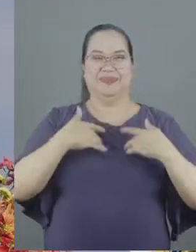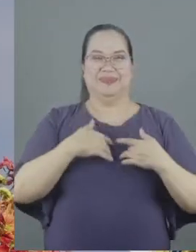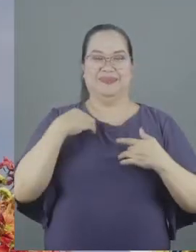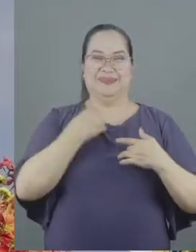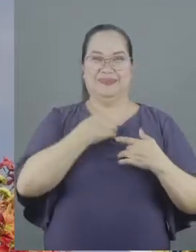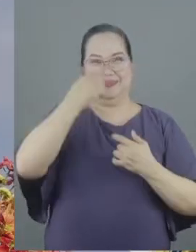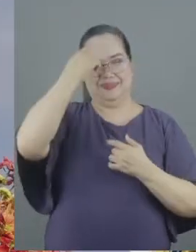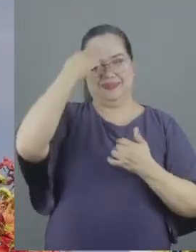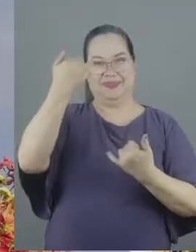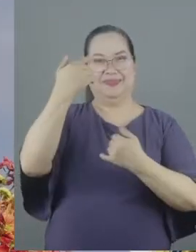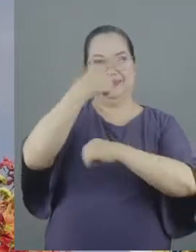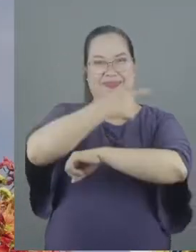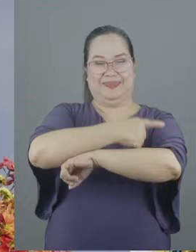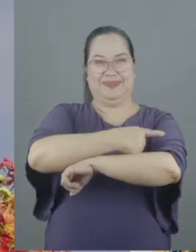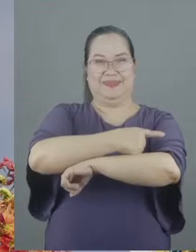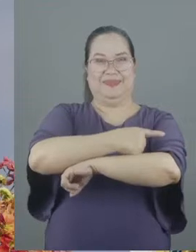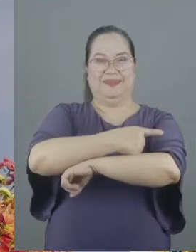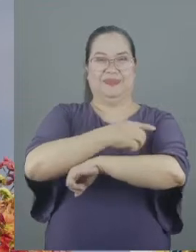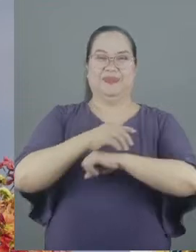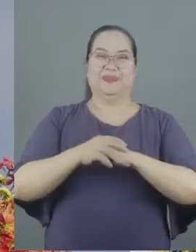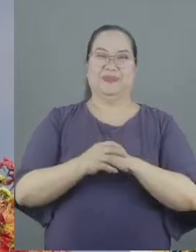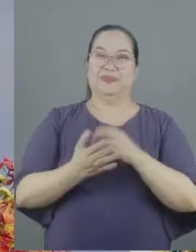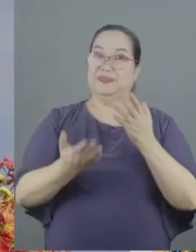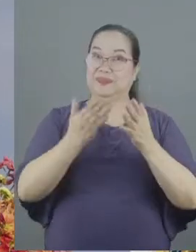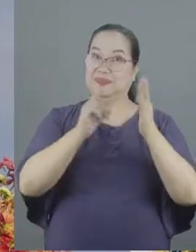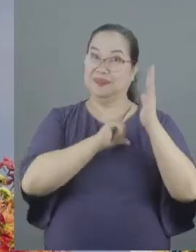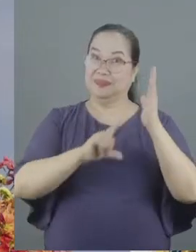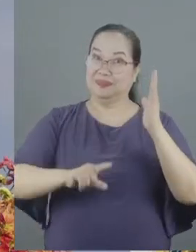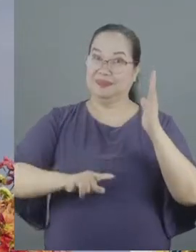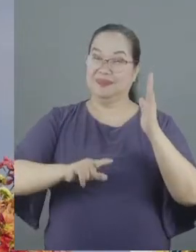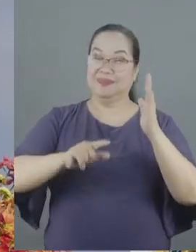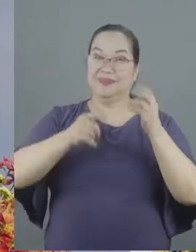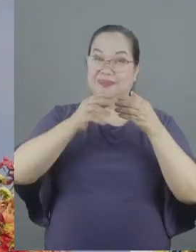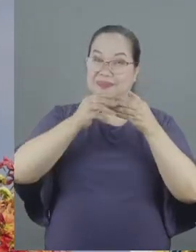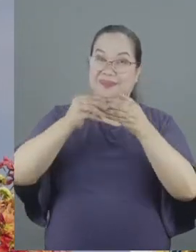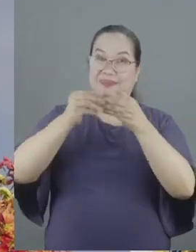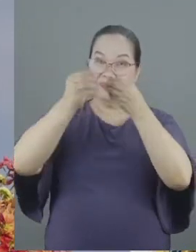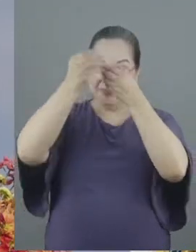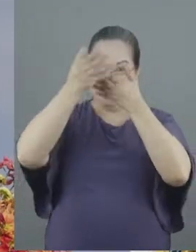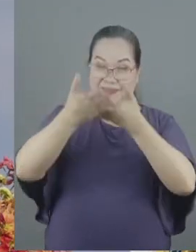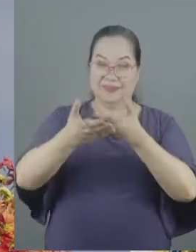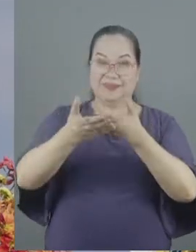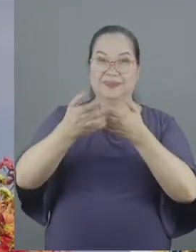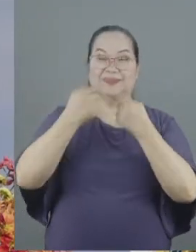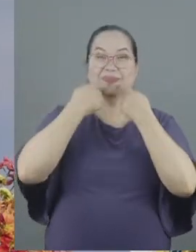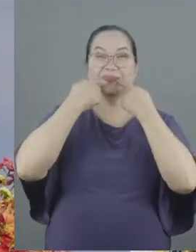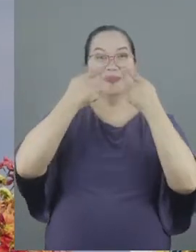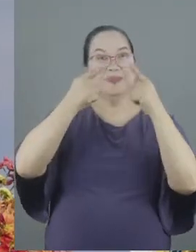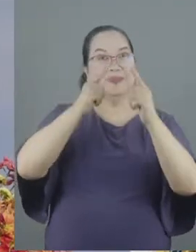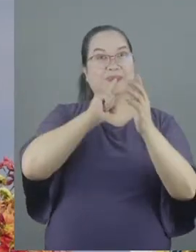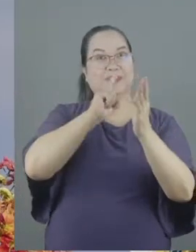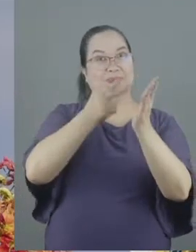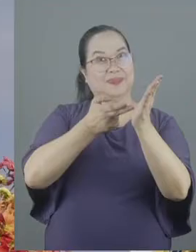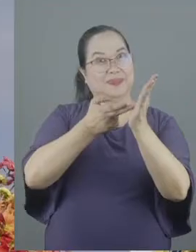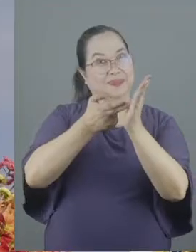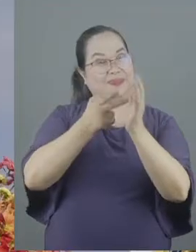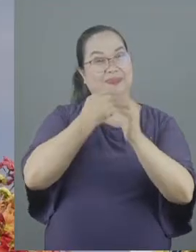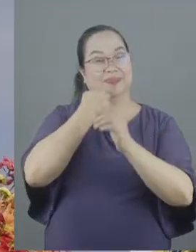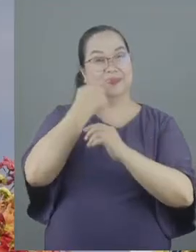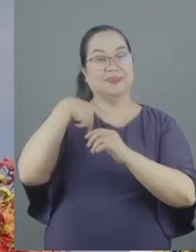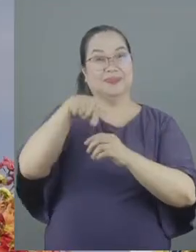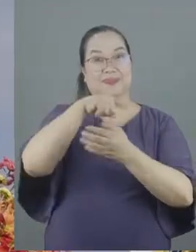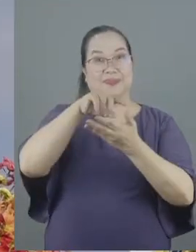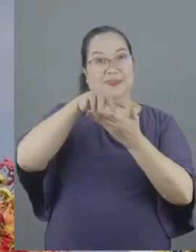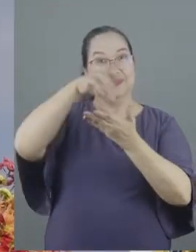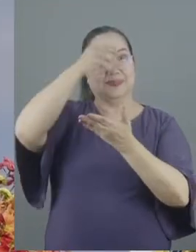minds today. May the Lord lead us to obey and live out the truths that we will learn from